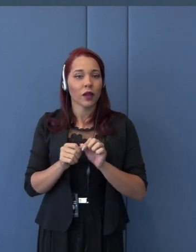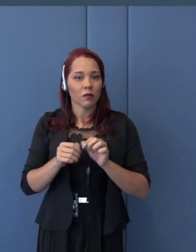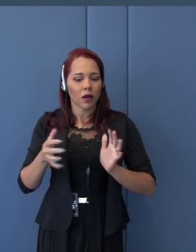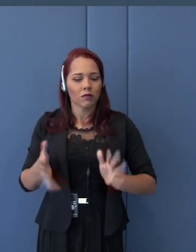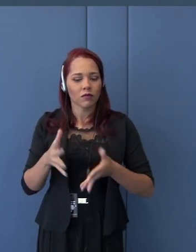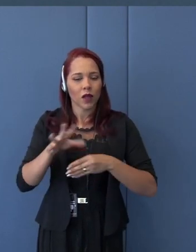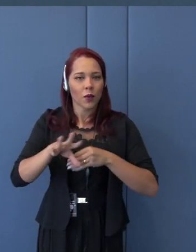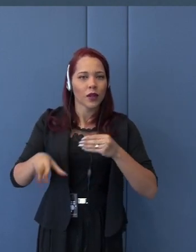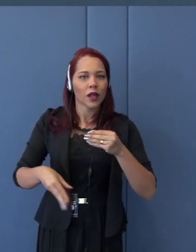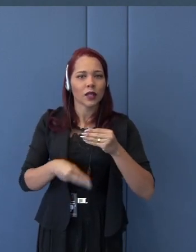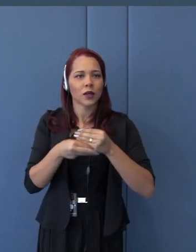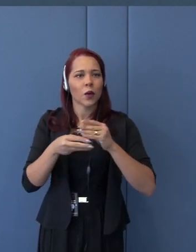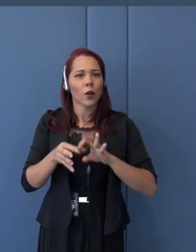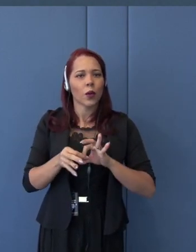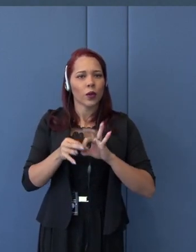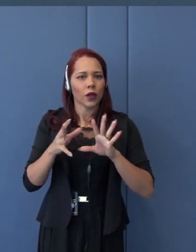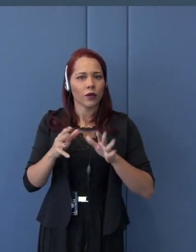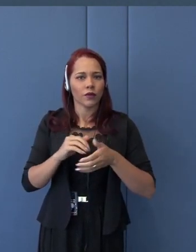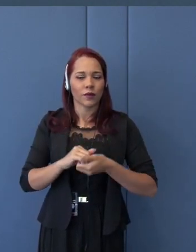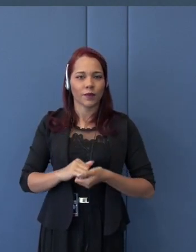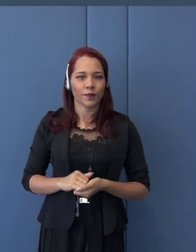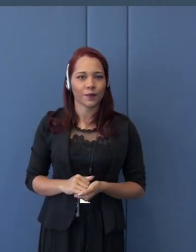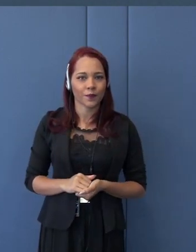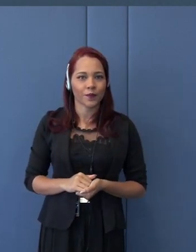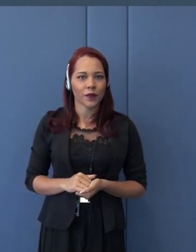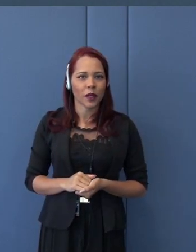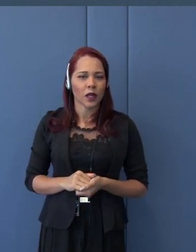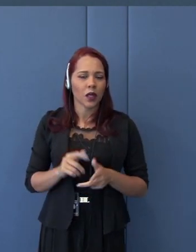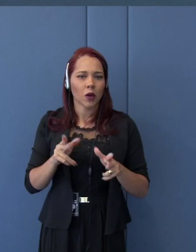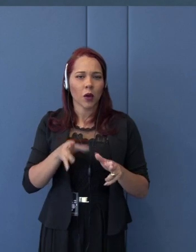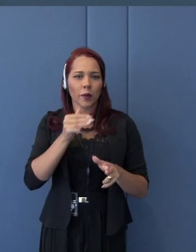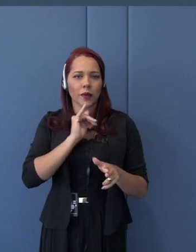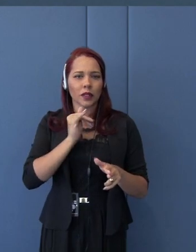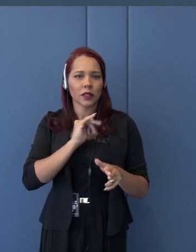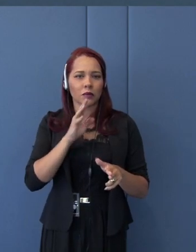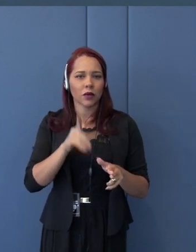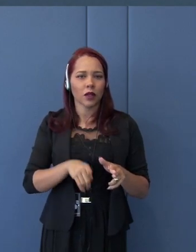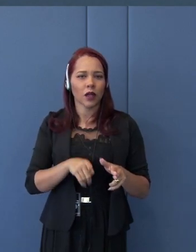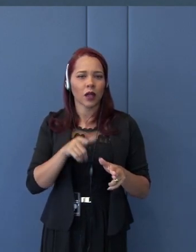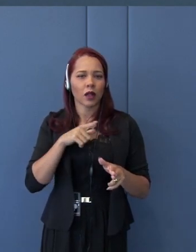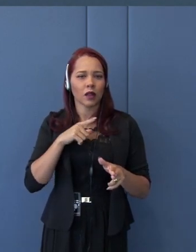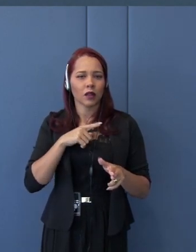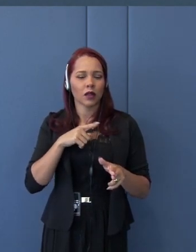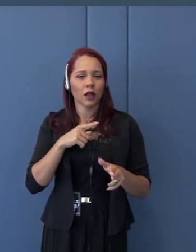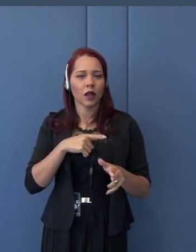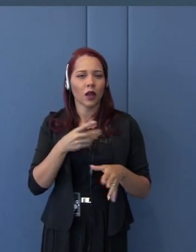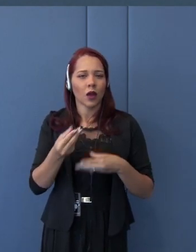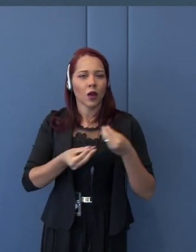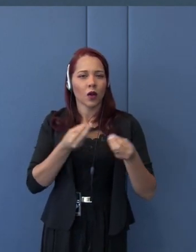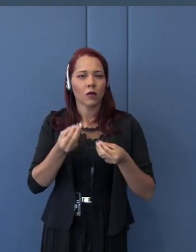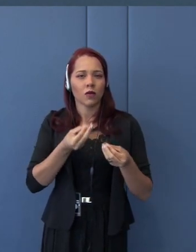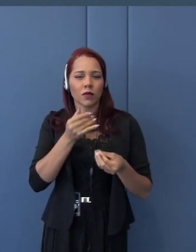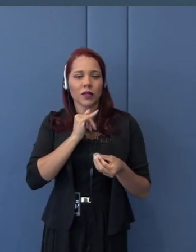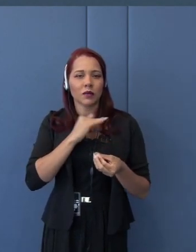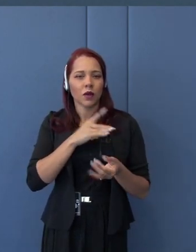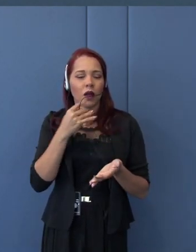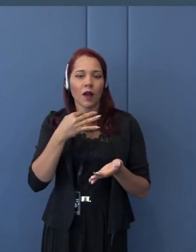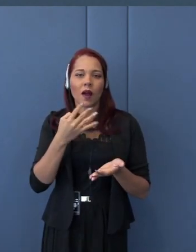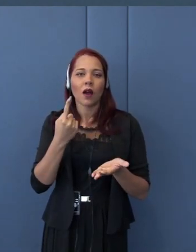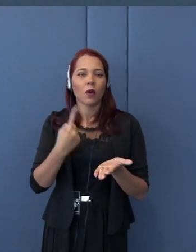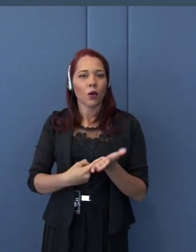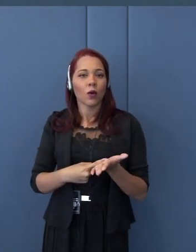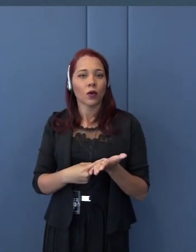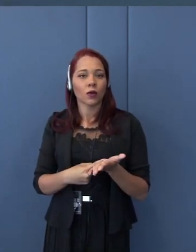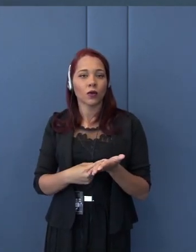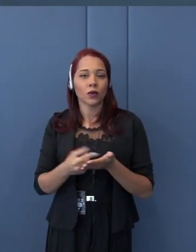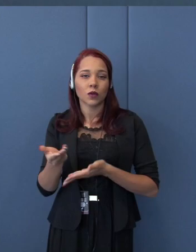institutional framework, such as free trade agreement, but we call that economic partnership agreement. So, that